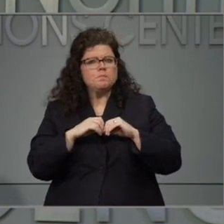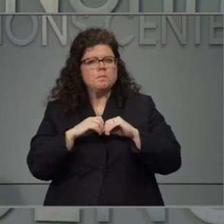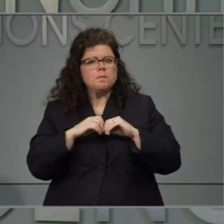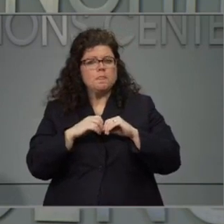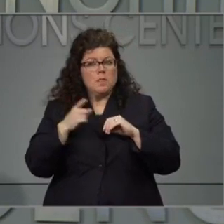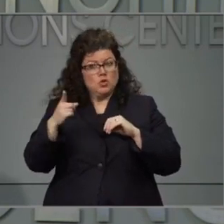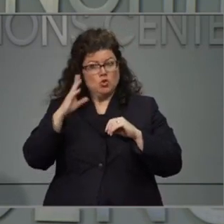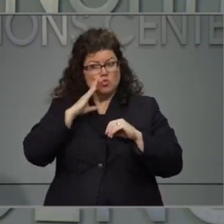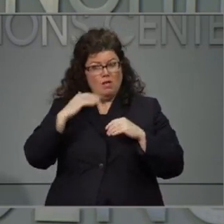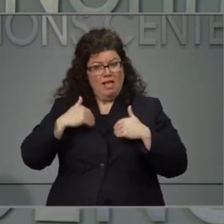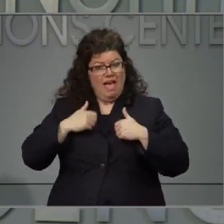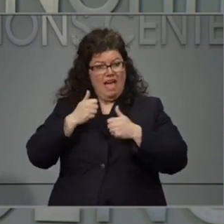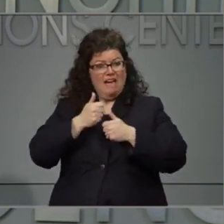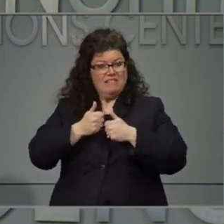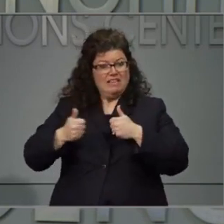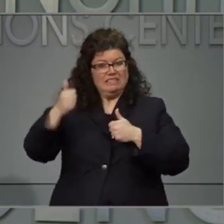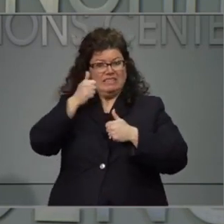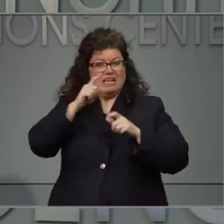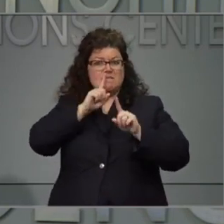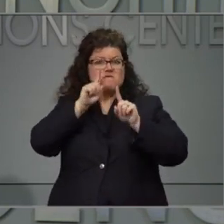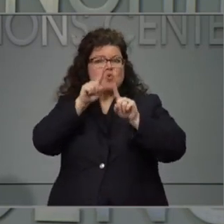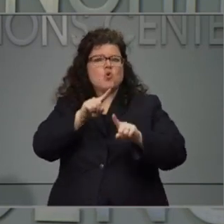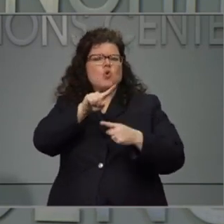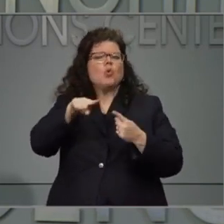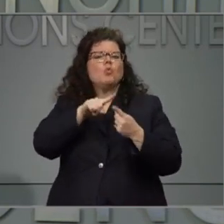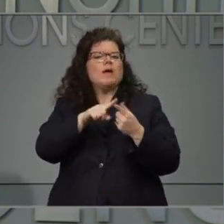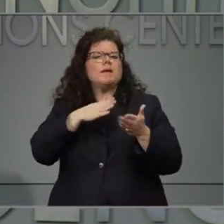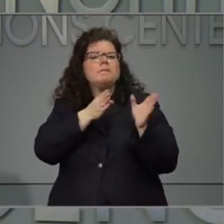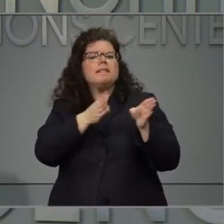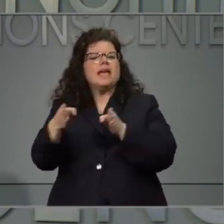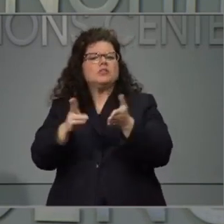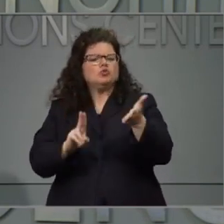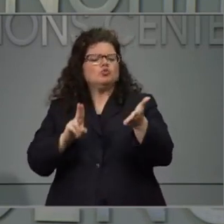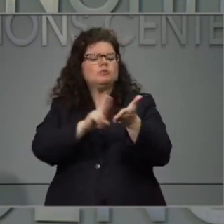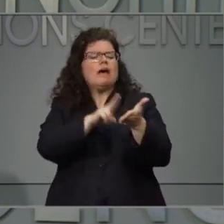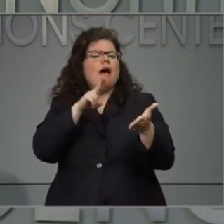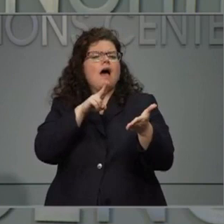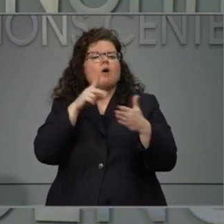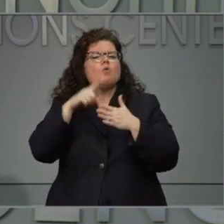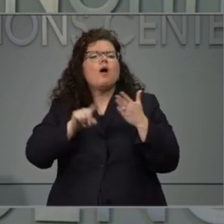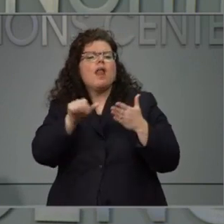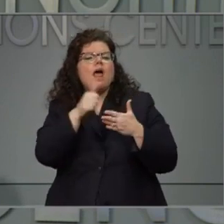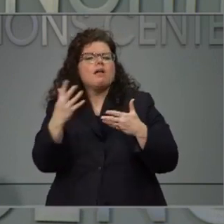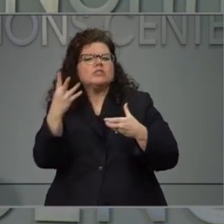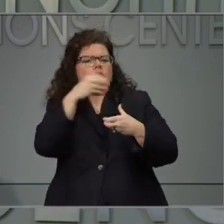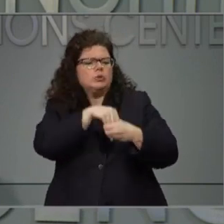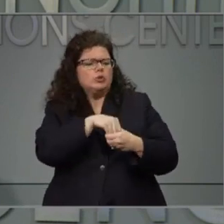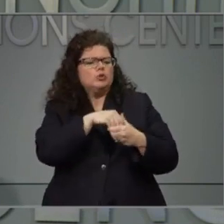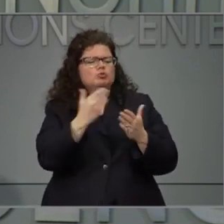when do you think the executive orders will be signed, and what other measures will be included in those?